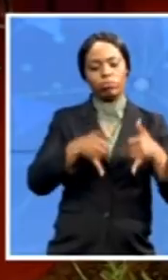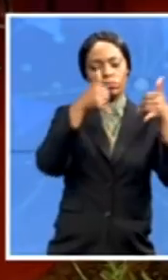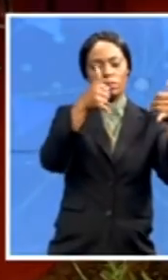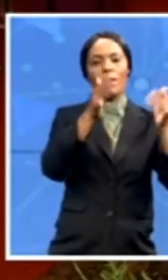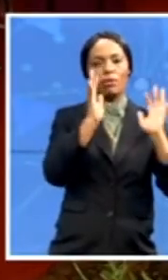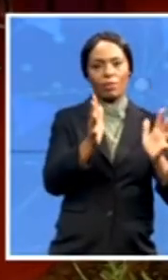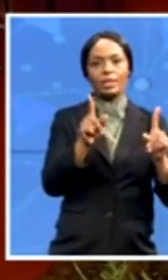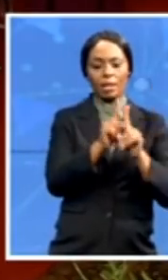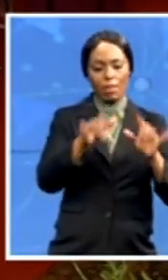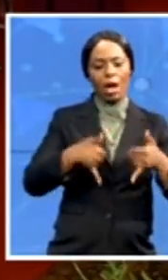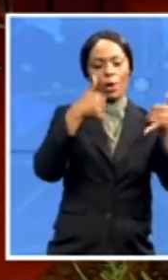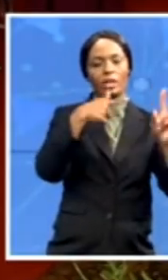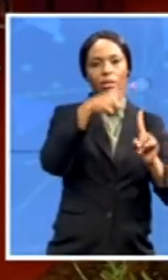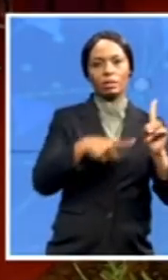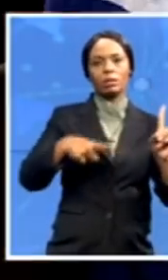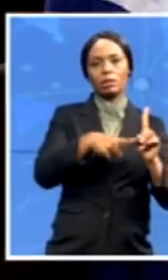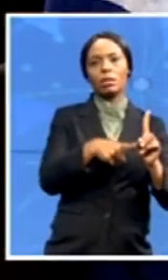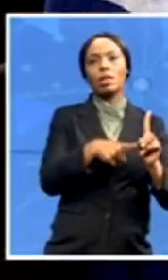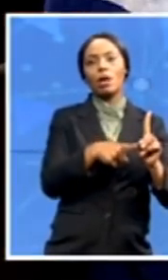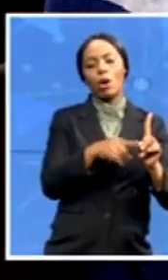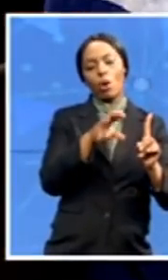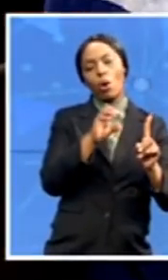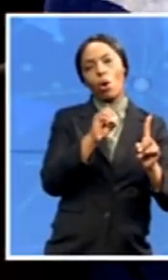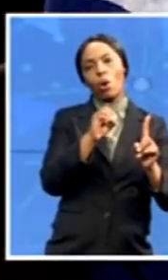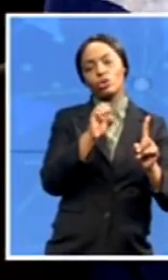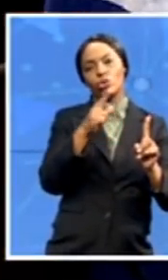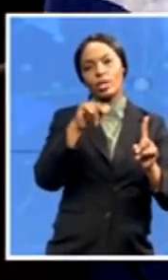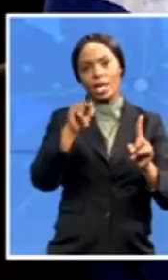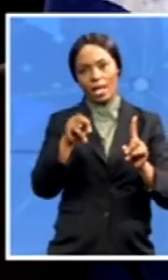Astoria's Prize in Spain during the same year.